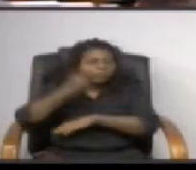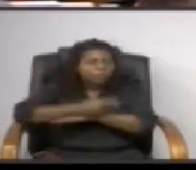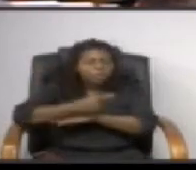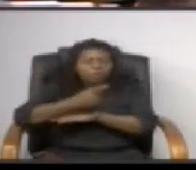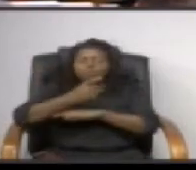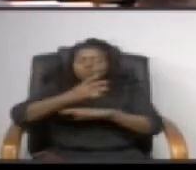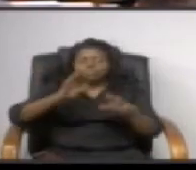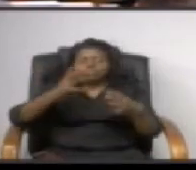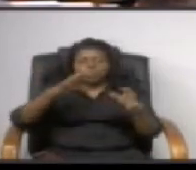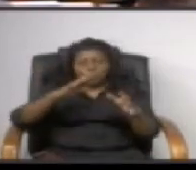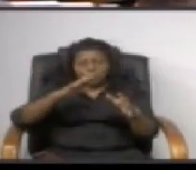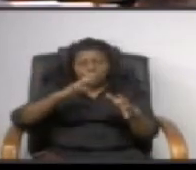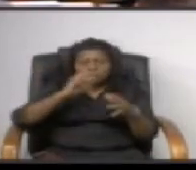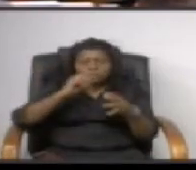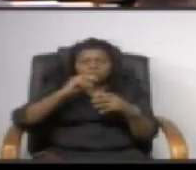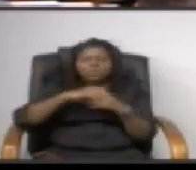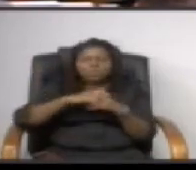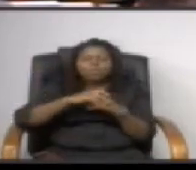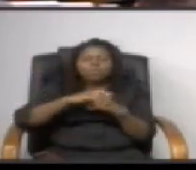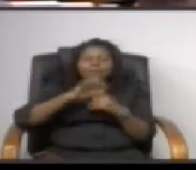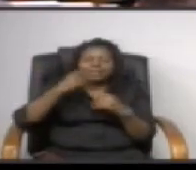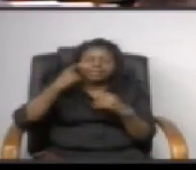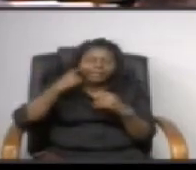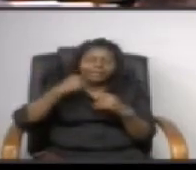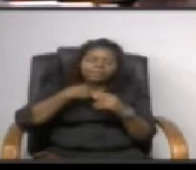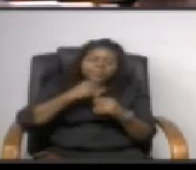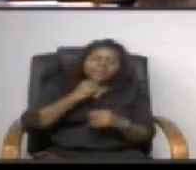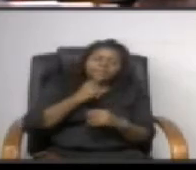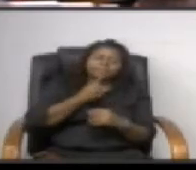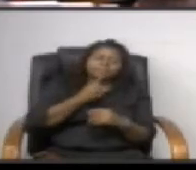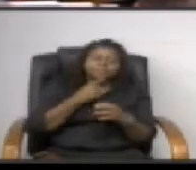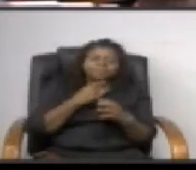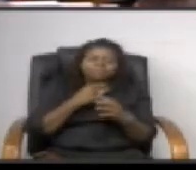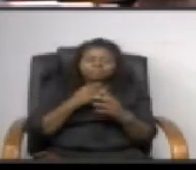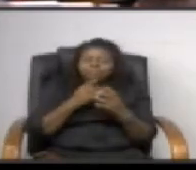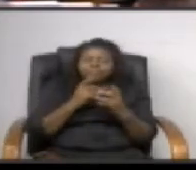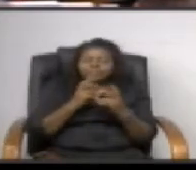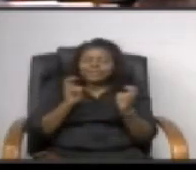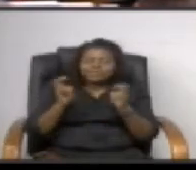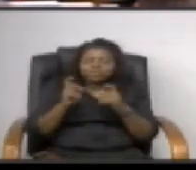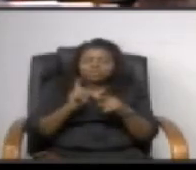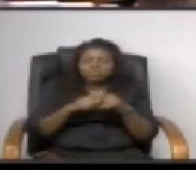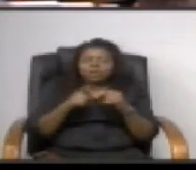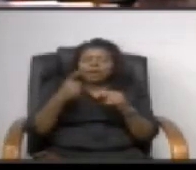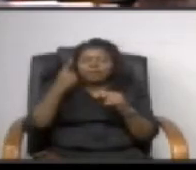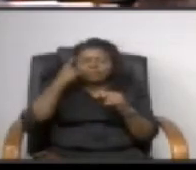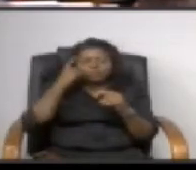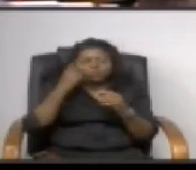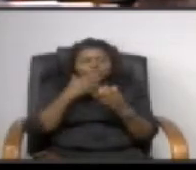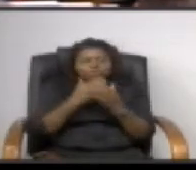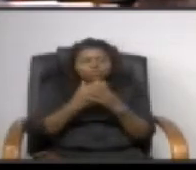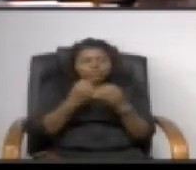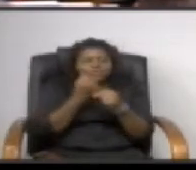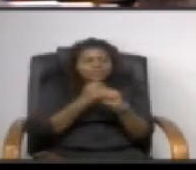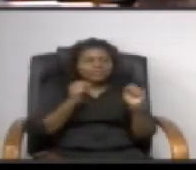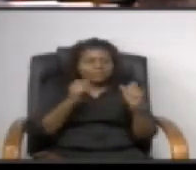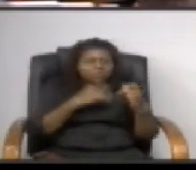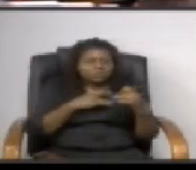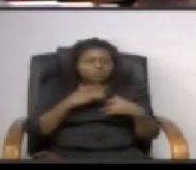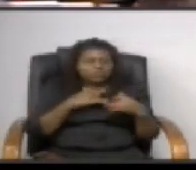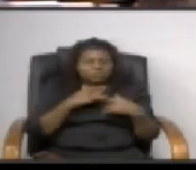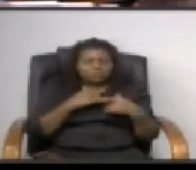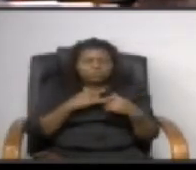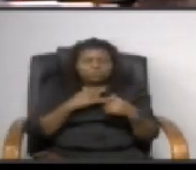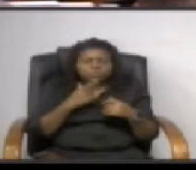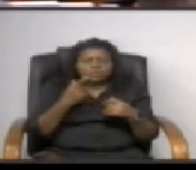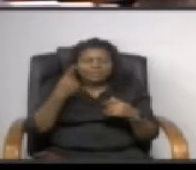the case of severe winds and extreme weather i think those are um those are safety concerns that have probably have